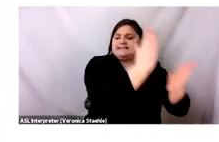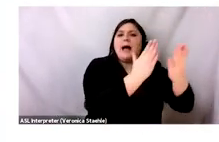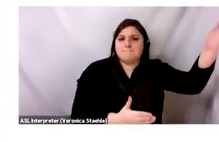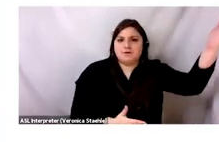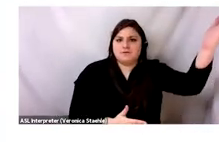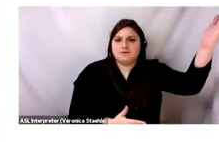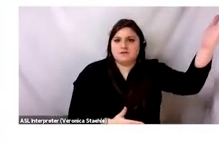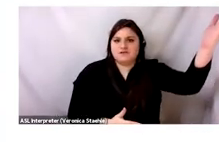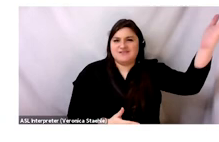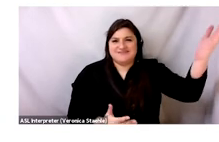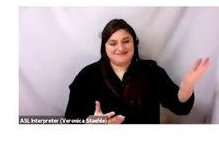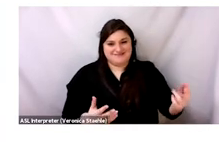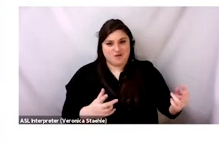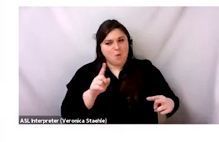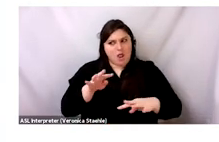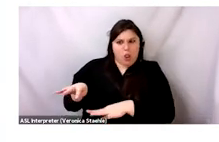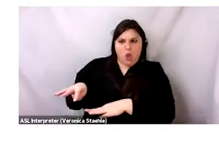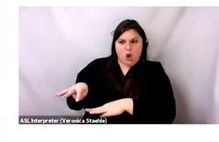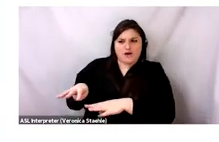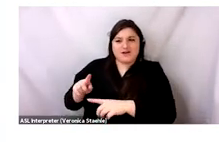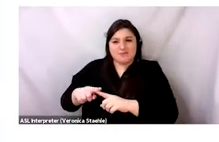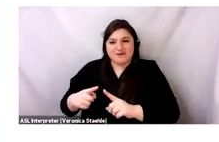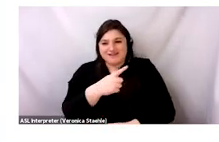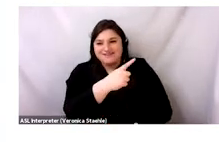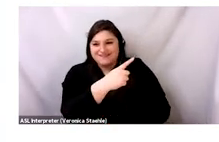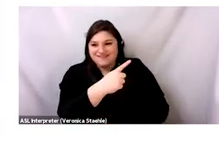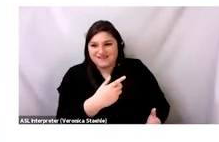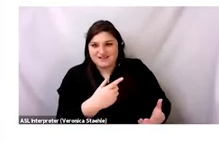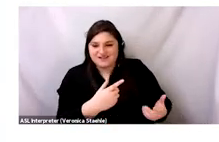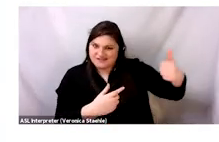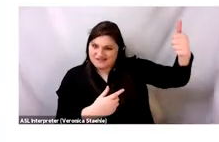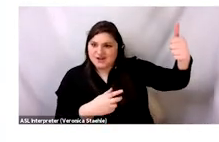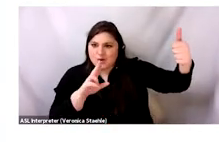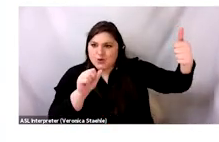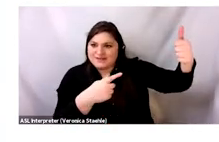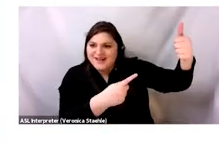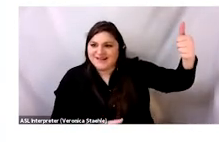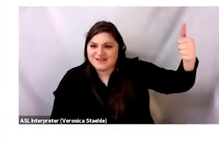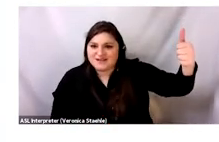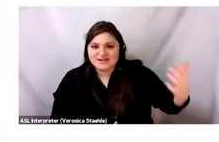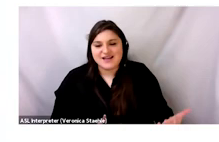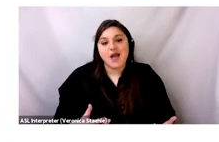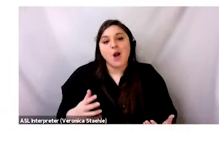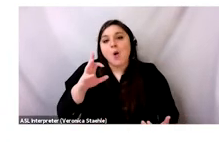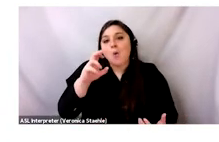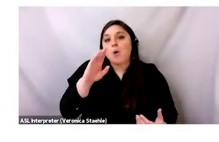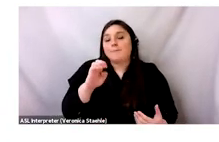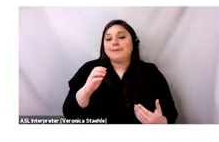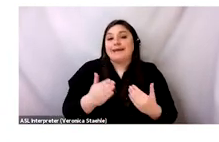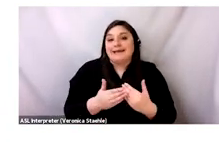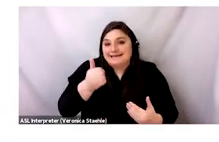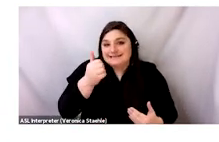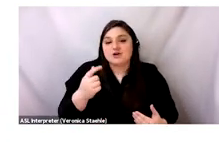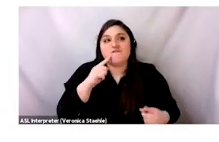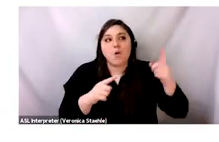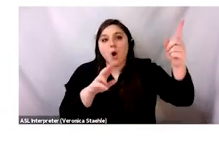not in Ghana. The problem is in the global north. And I bring that up because it wouldn't be any easier for Ghana